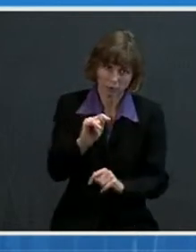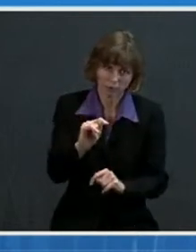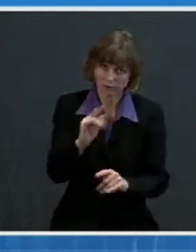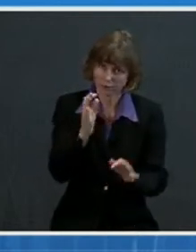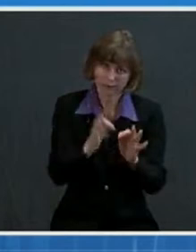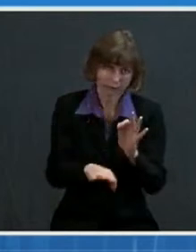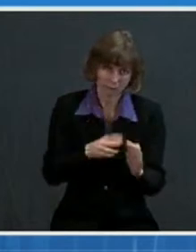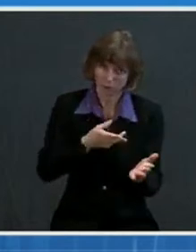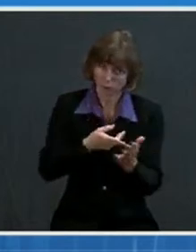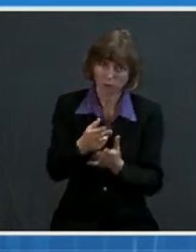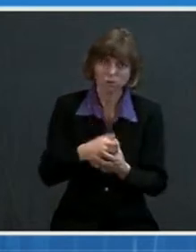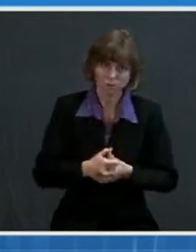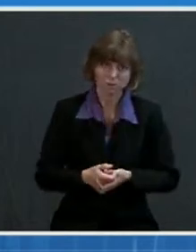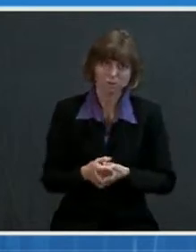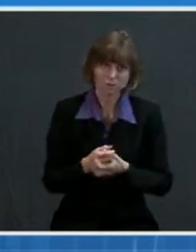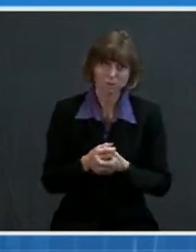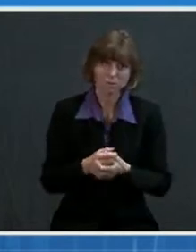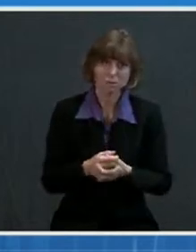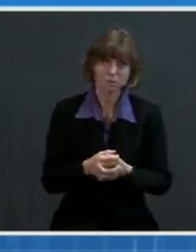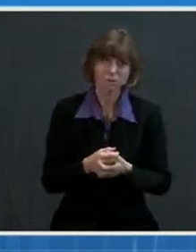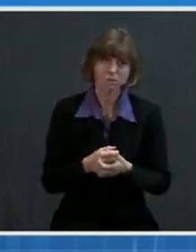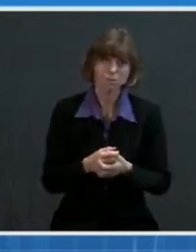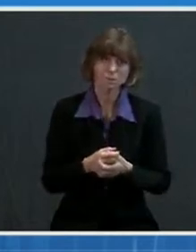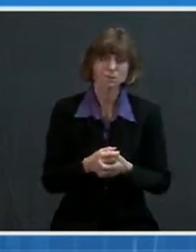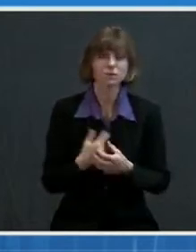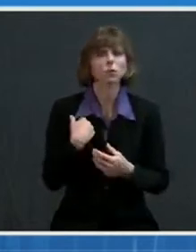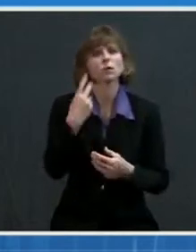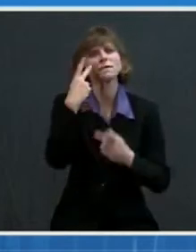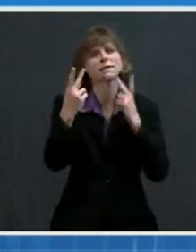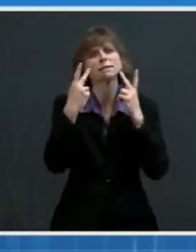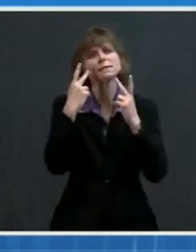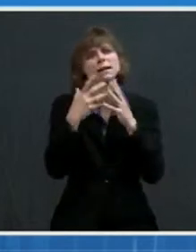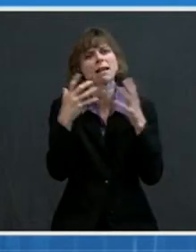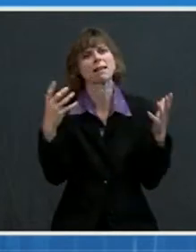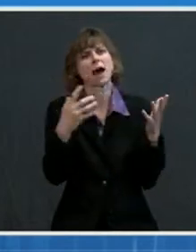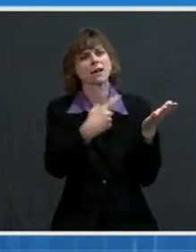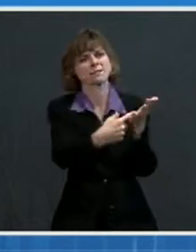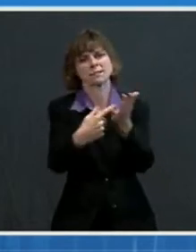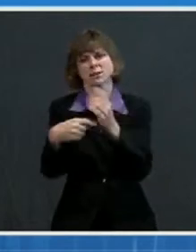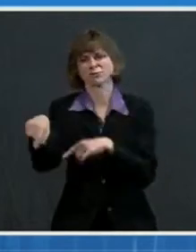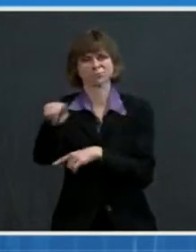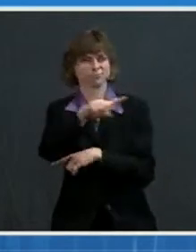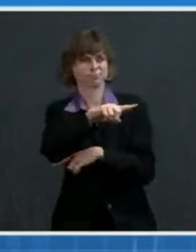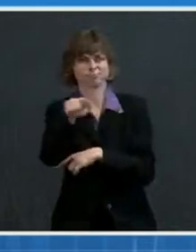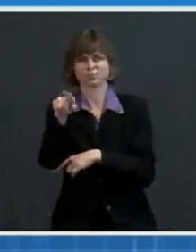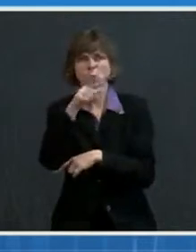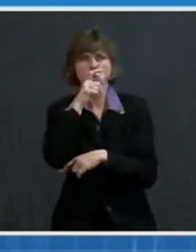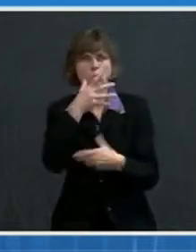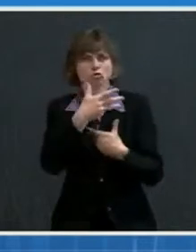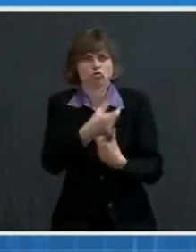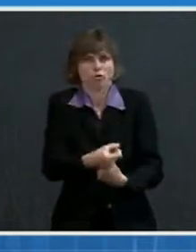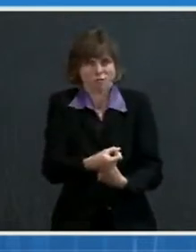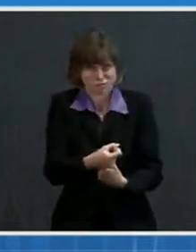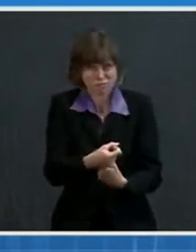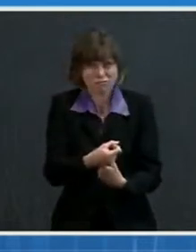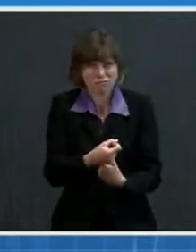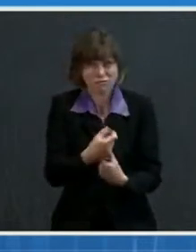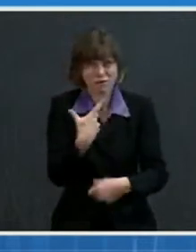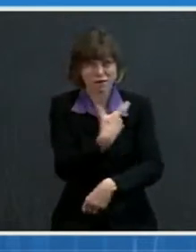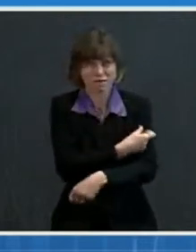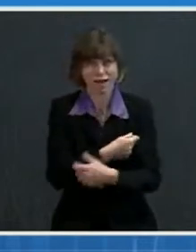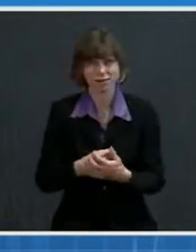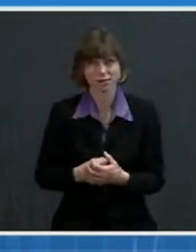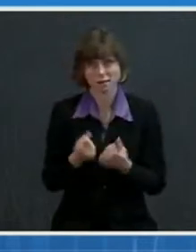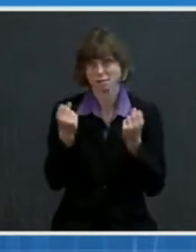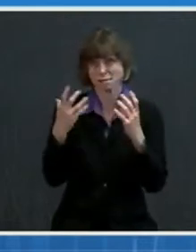like many of you, we've also seen a lot of conversation about vaccine confidence, about how some communities, due to